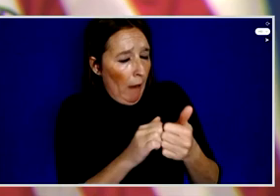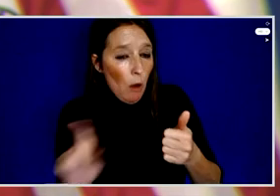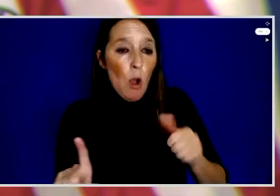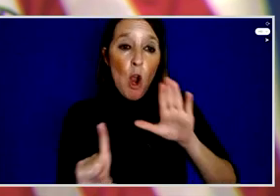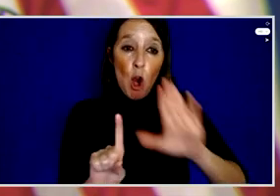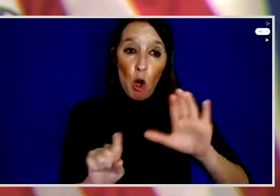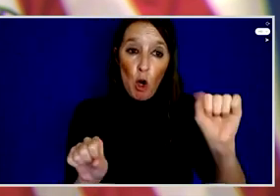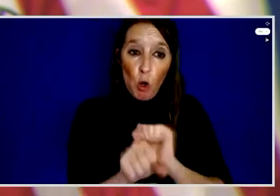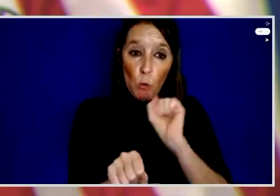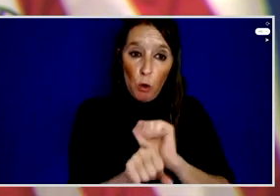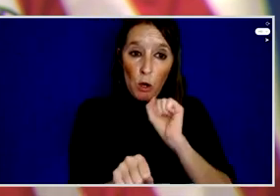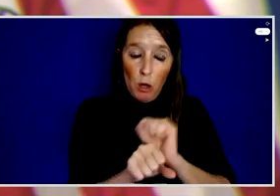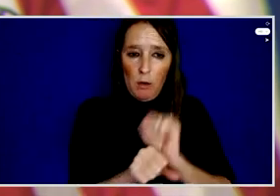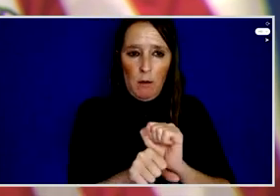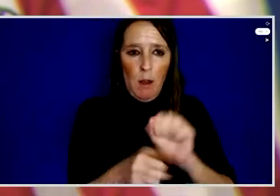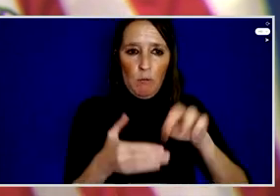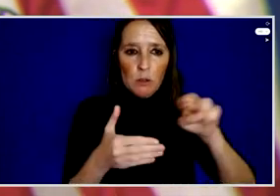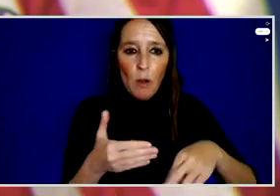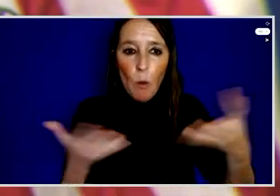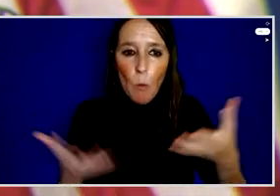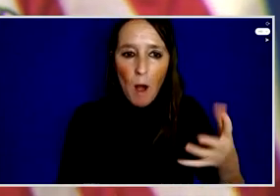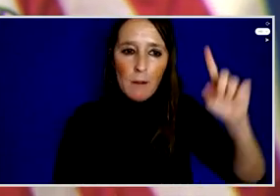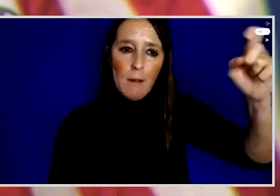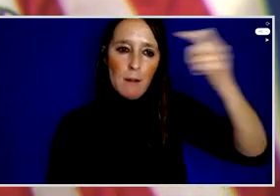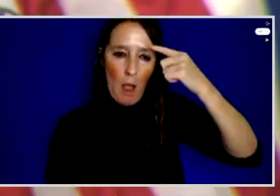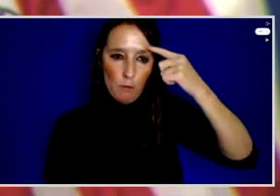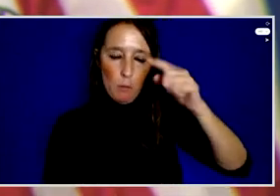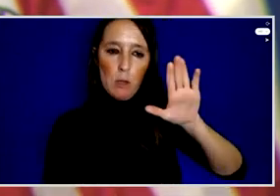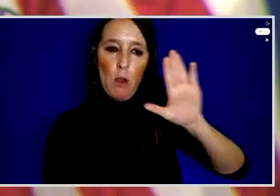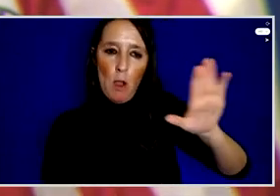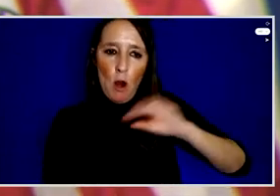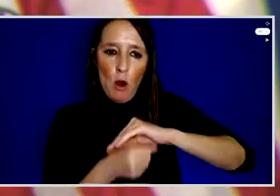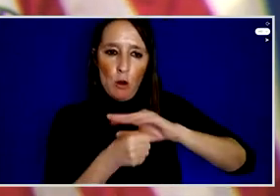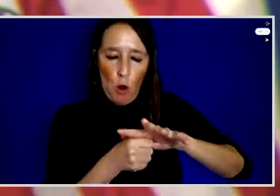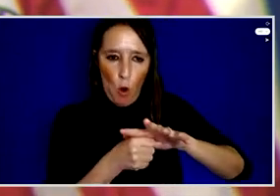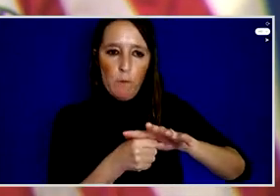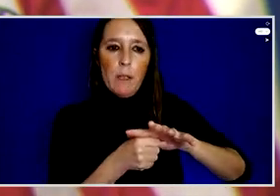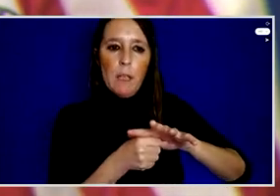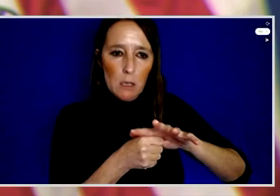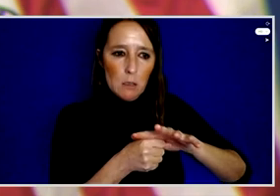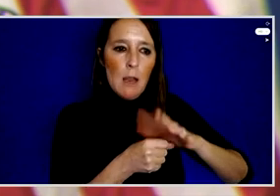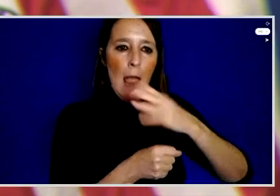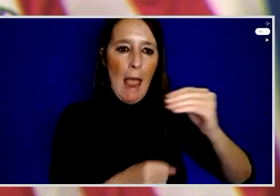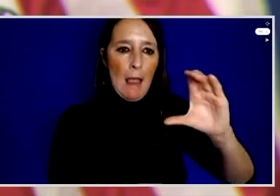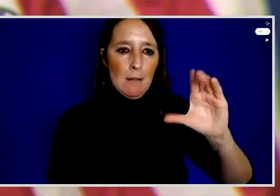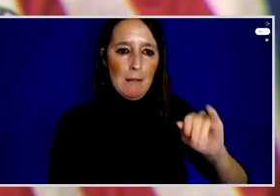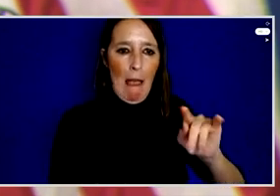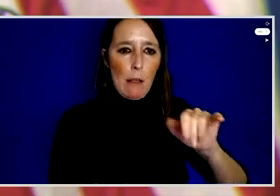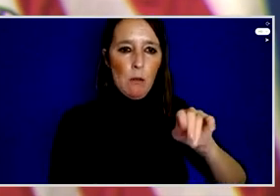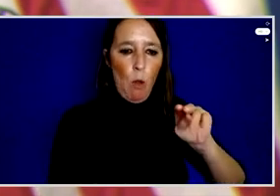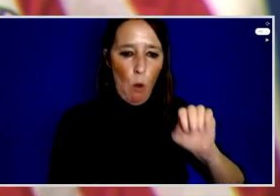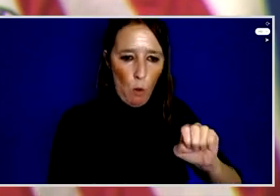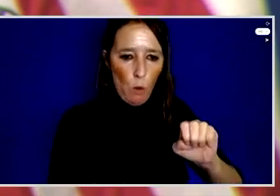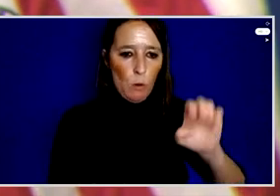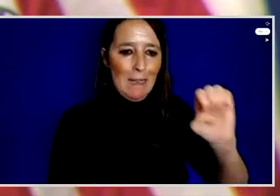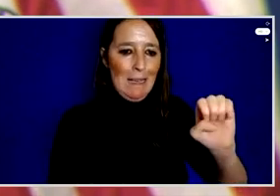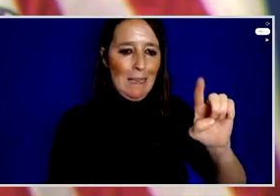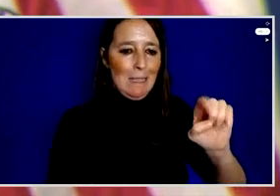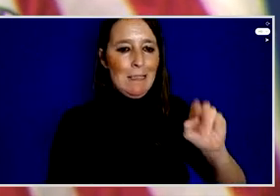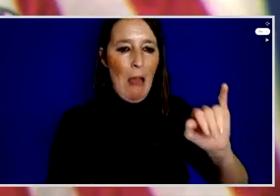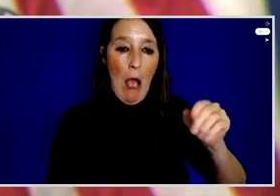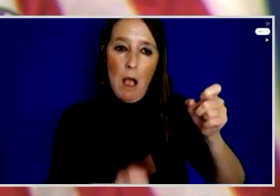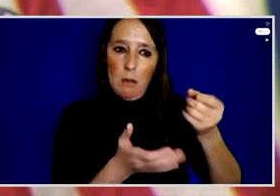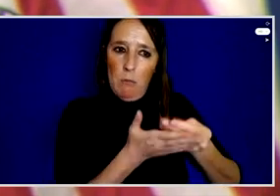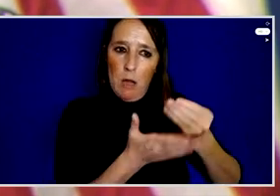in a public audit of the government's COVID-19 and Cyclone Idai expenditures, which